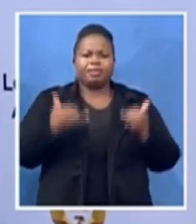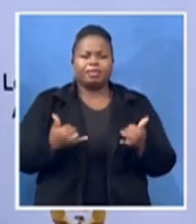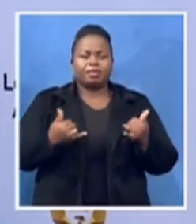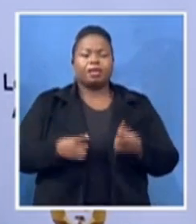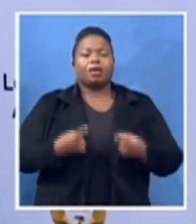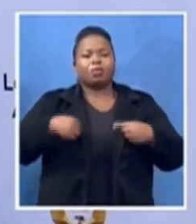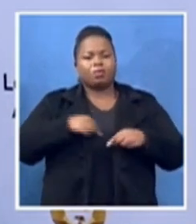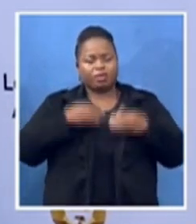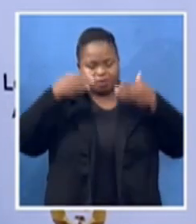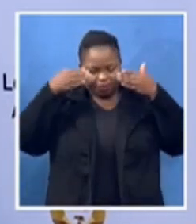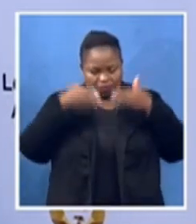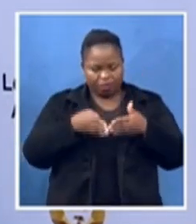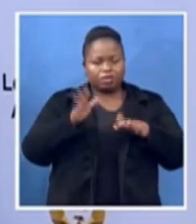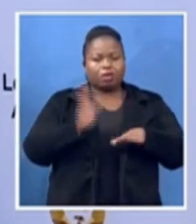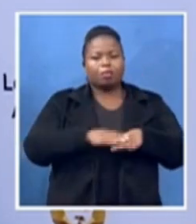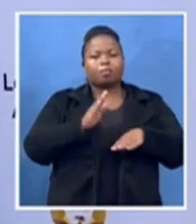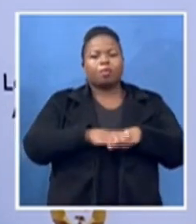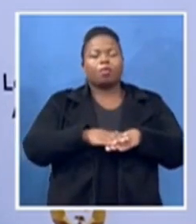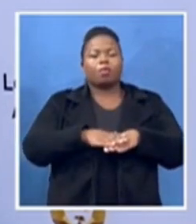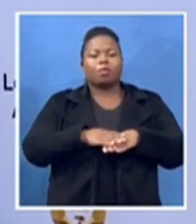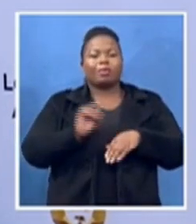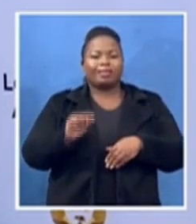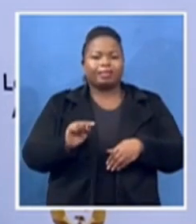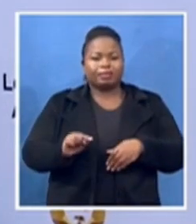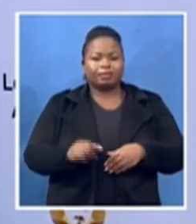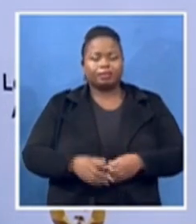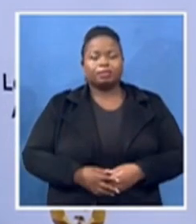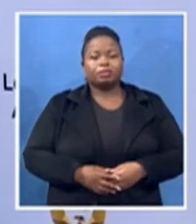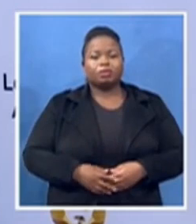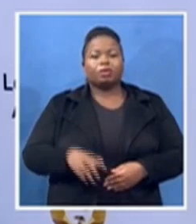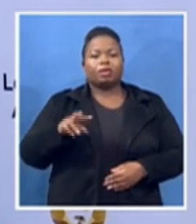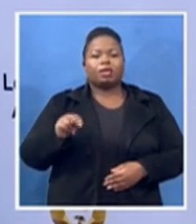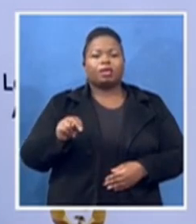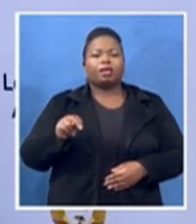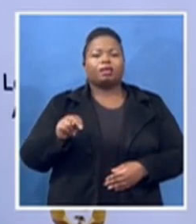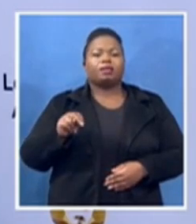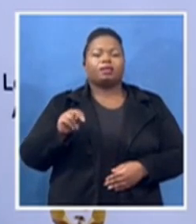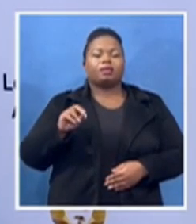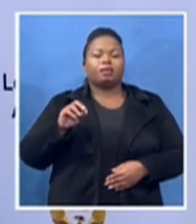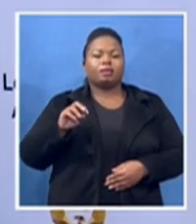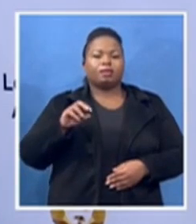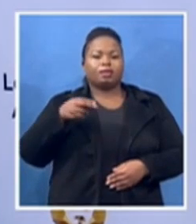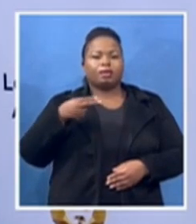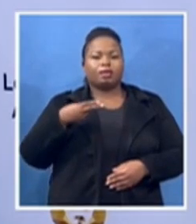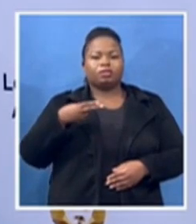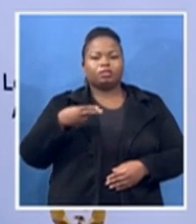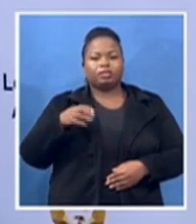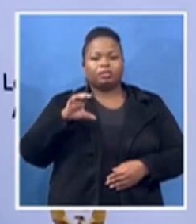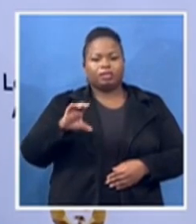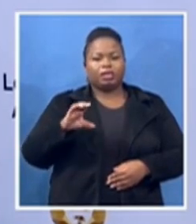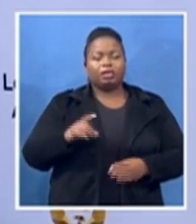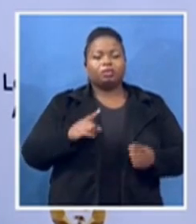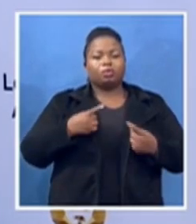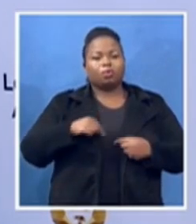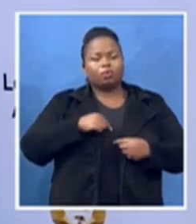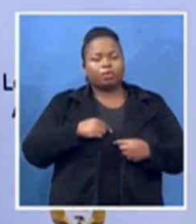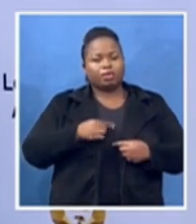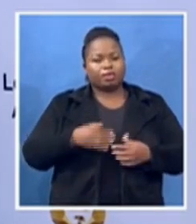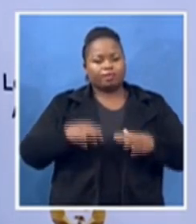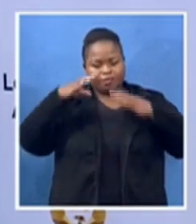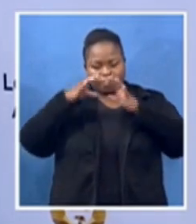the NHC recognized pioneers and nation builders who made sterling contribution under the very